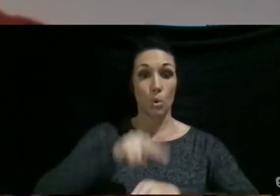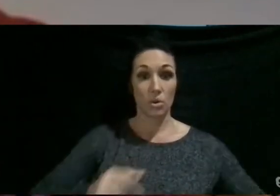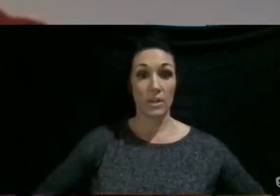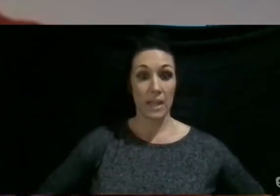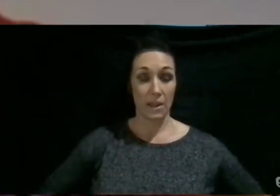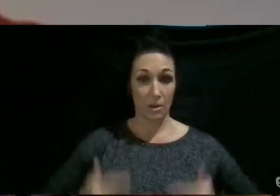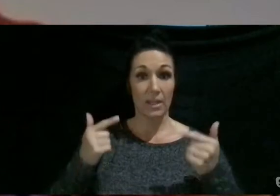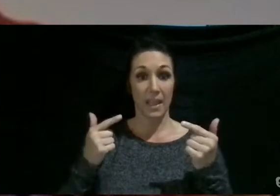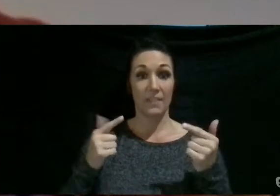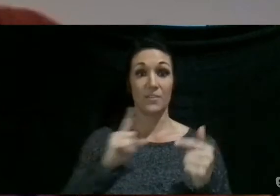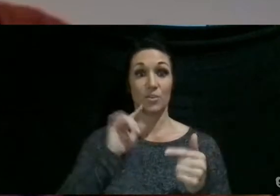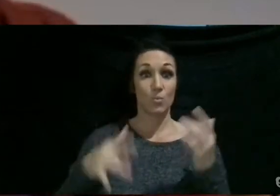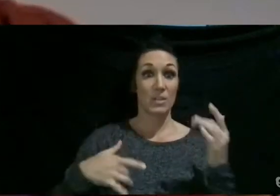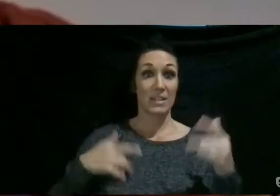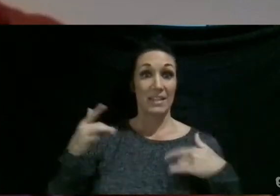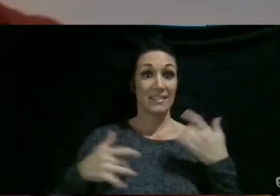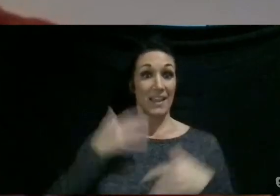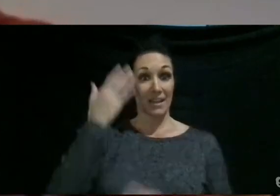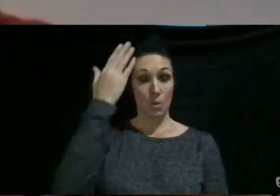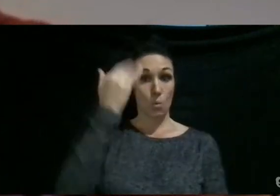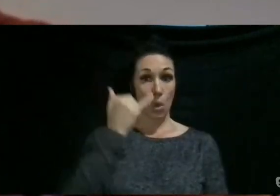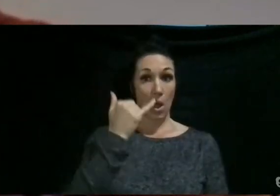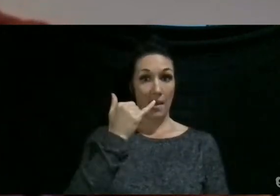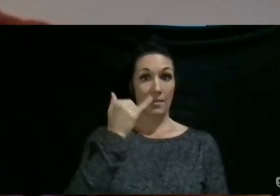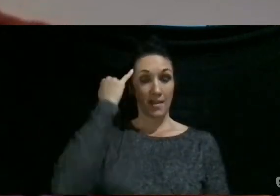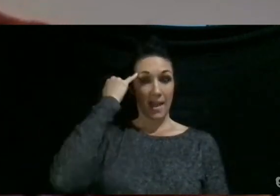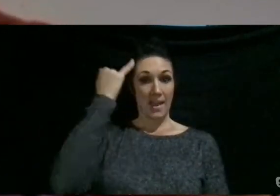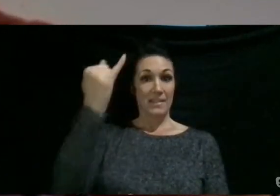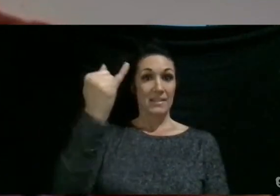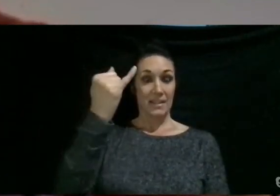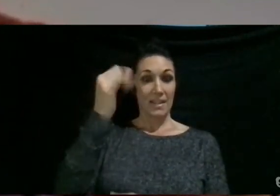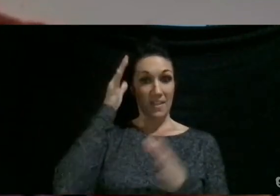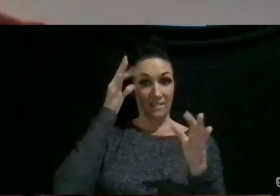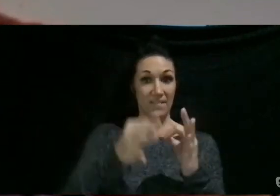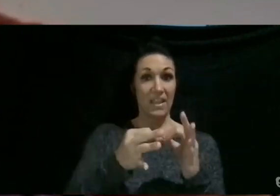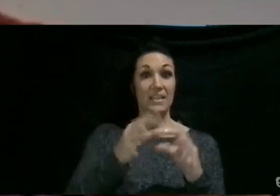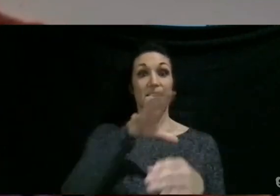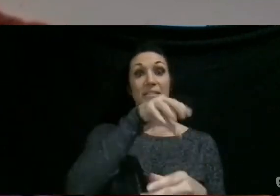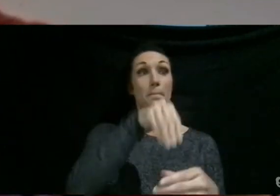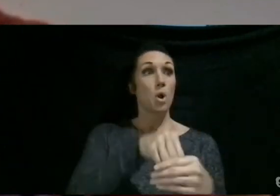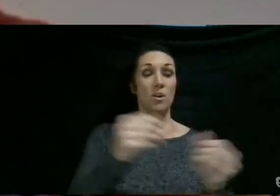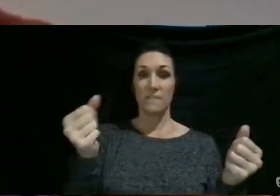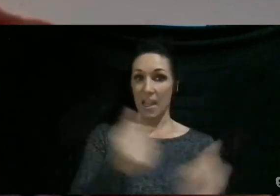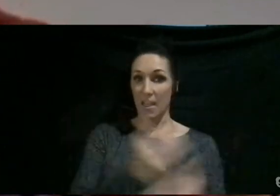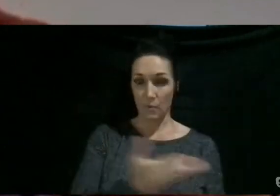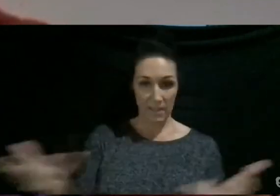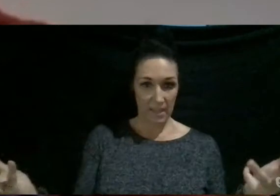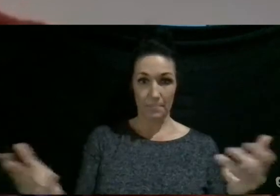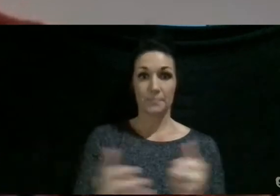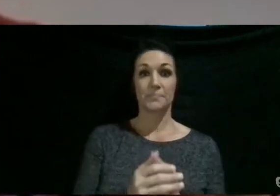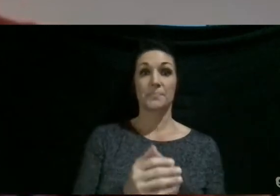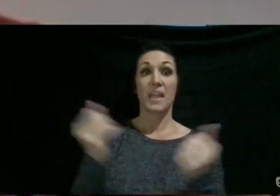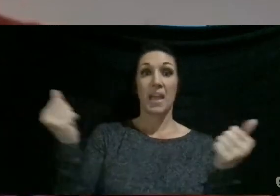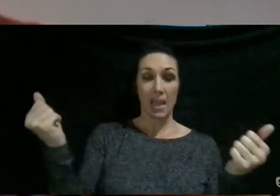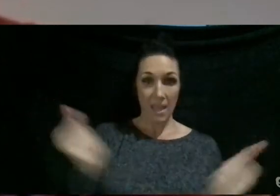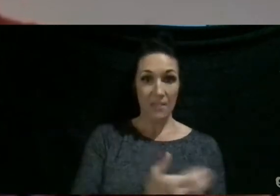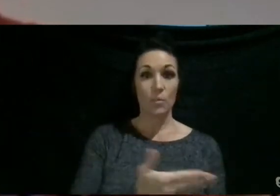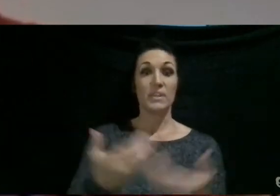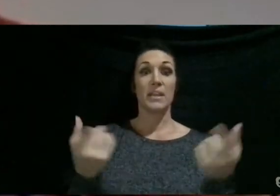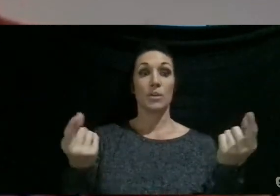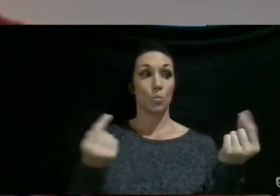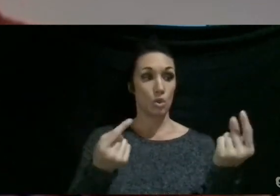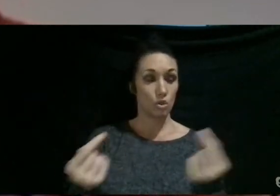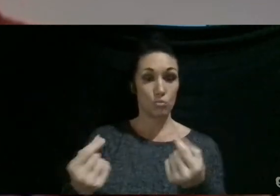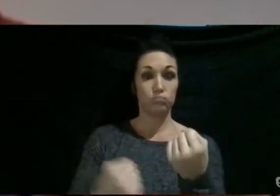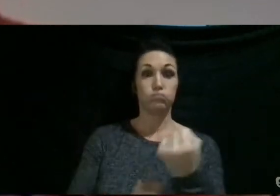exciting because it's this idea that faith is a part of everything. Everything that we do should be founded in this